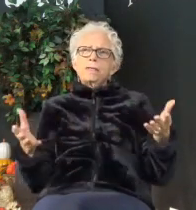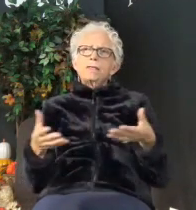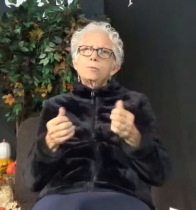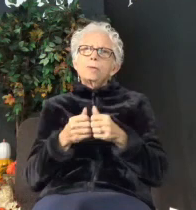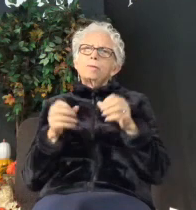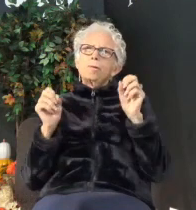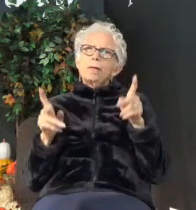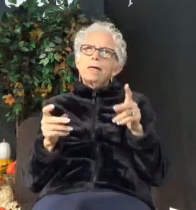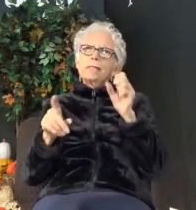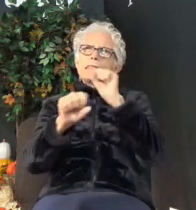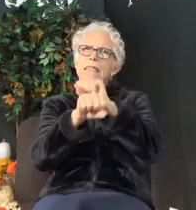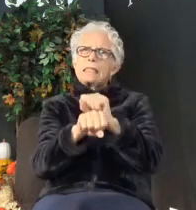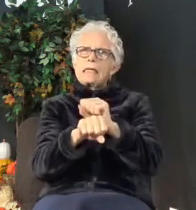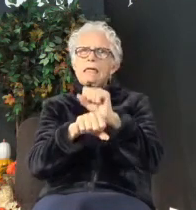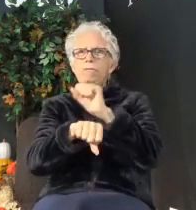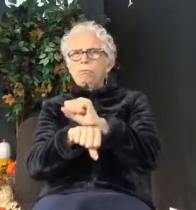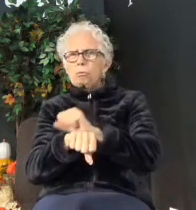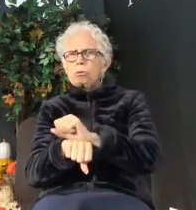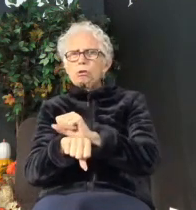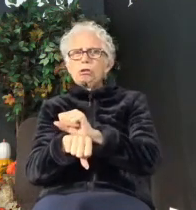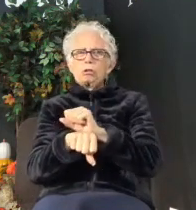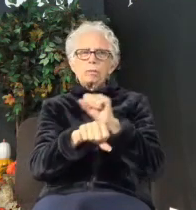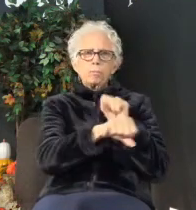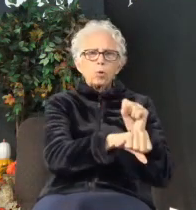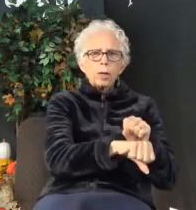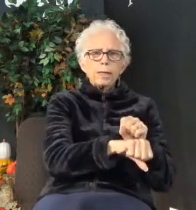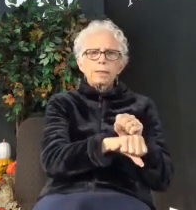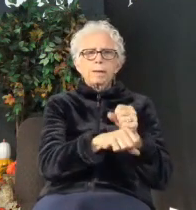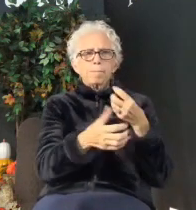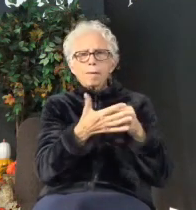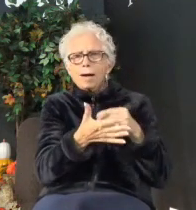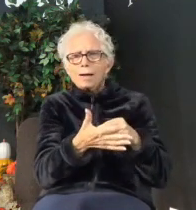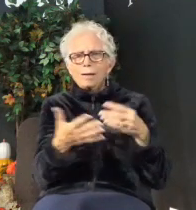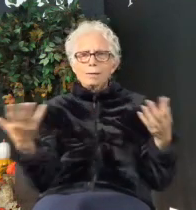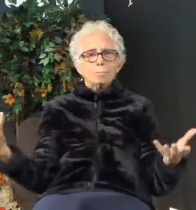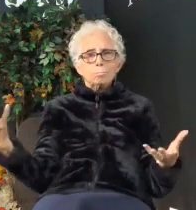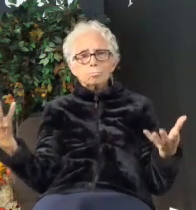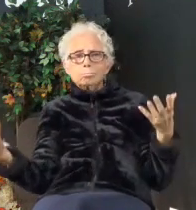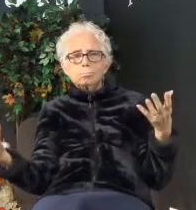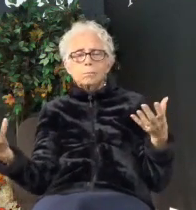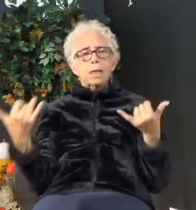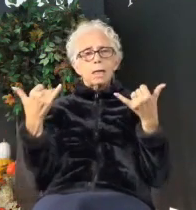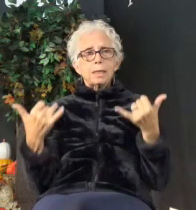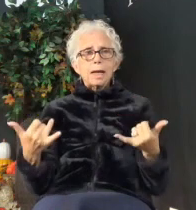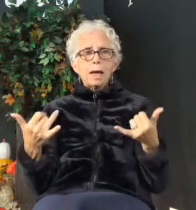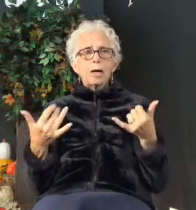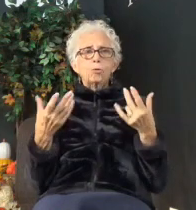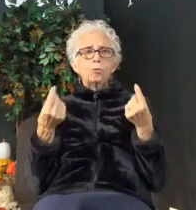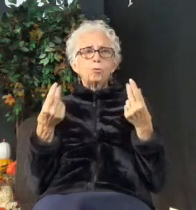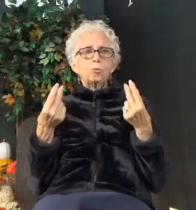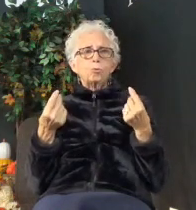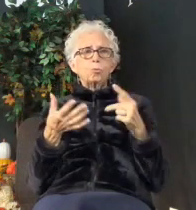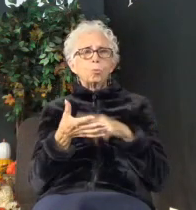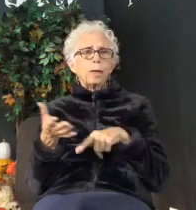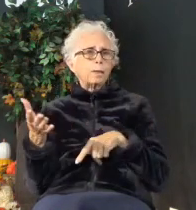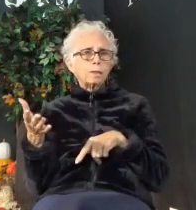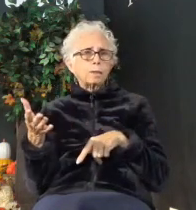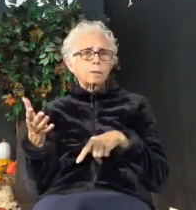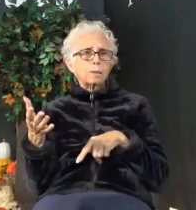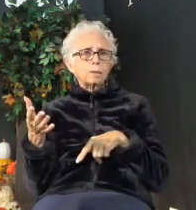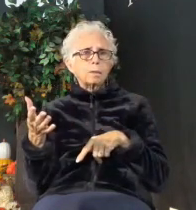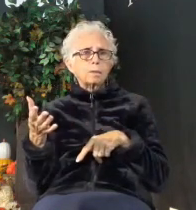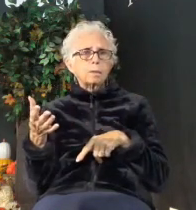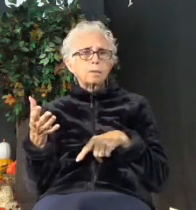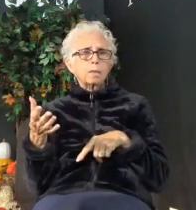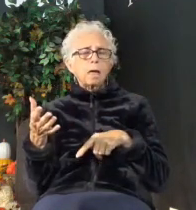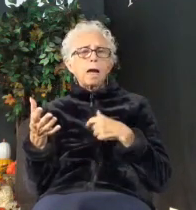slaves, work, employees, money. Now, what do we do? Well, I'm going to